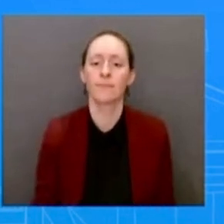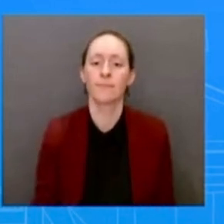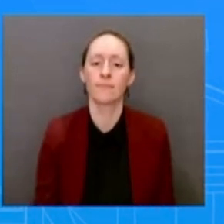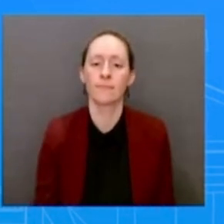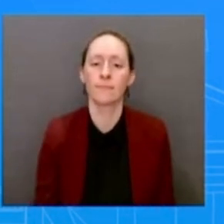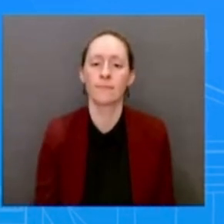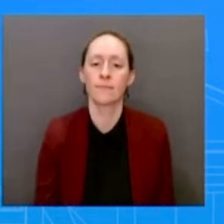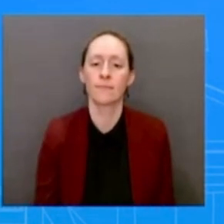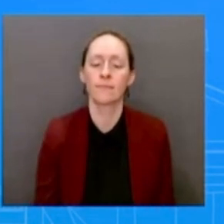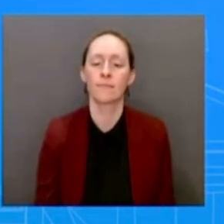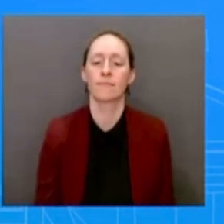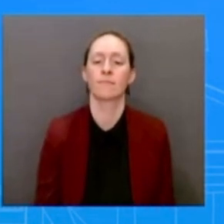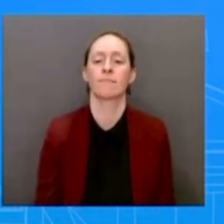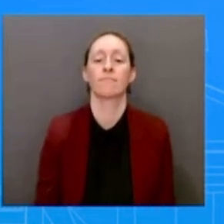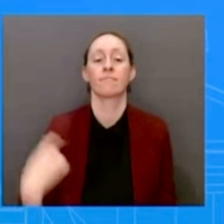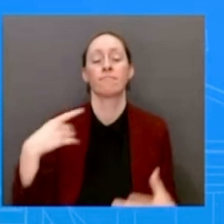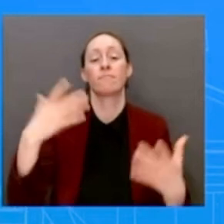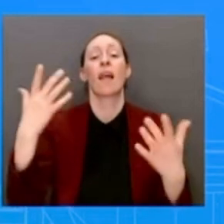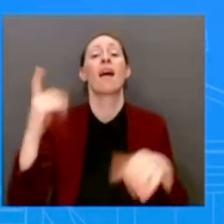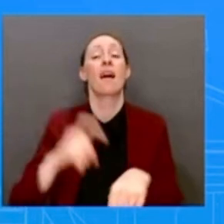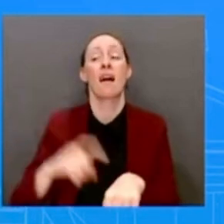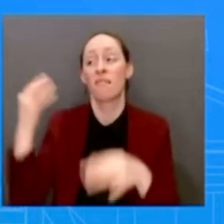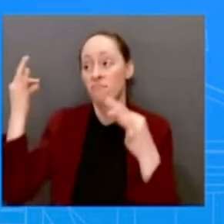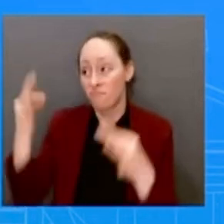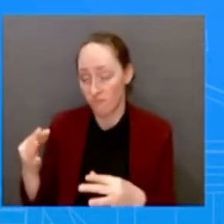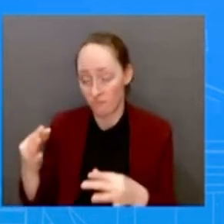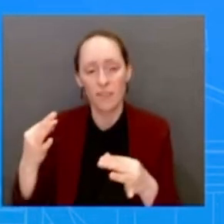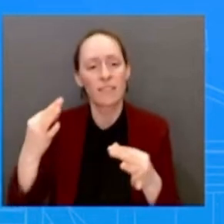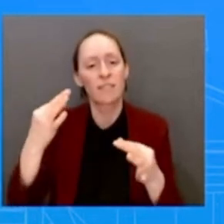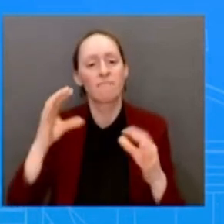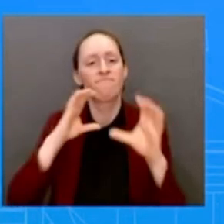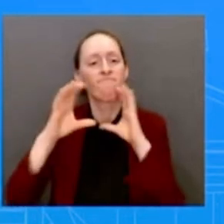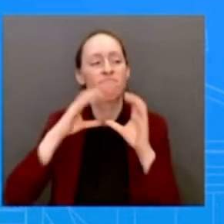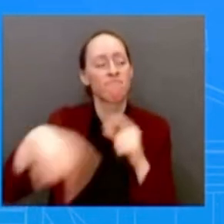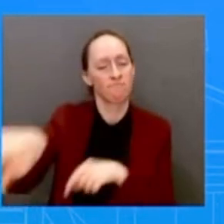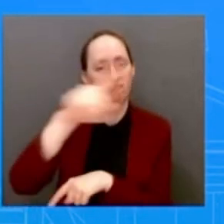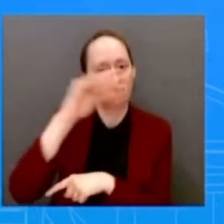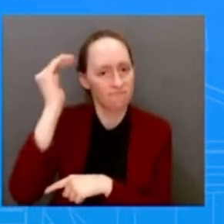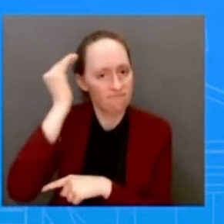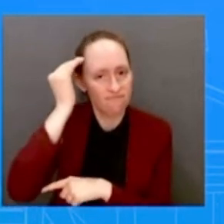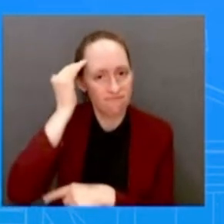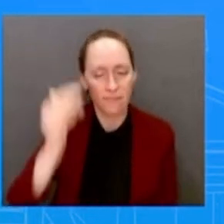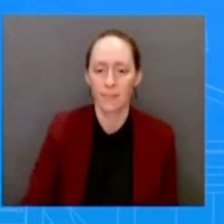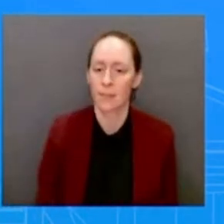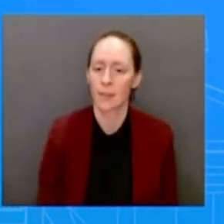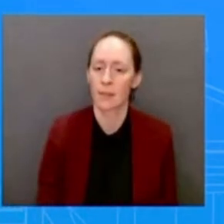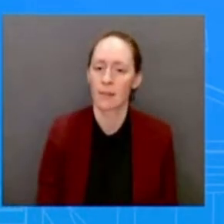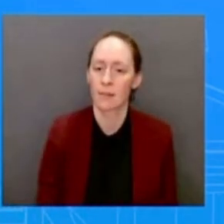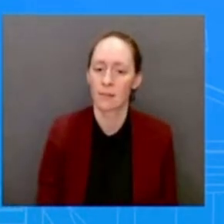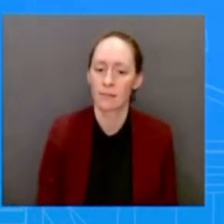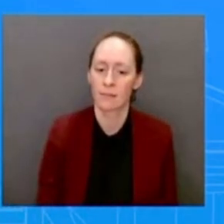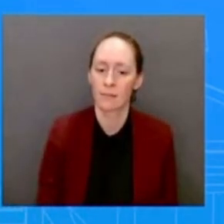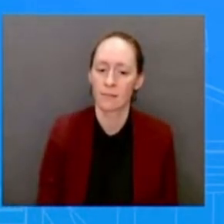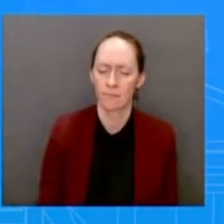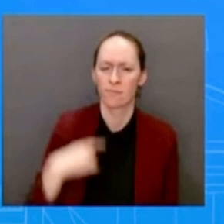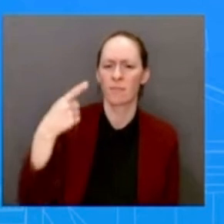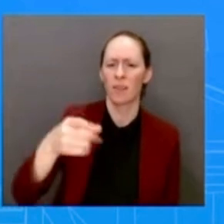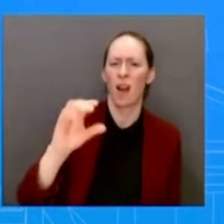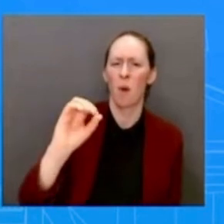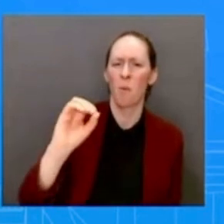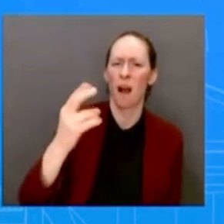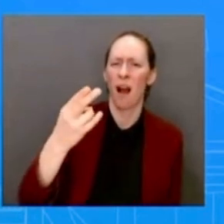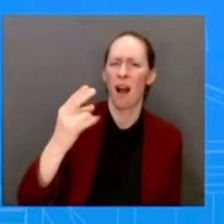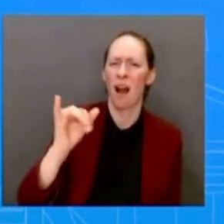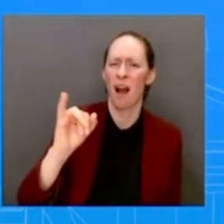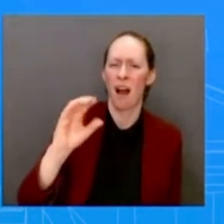legislation. The other sharp turn quickly. Yeah. On East Palestine. Not going to go, not visiting, no plans to visit. Not at this time,